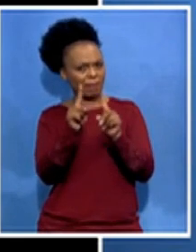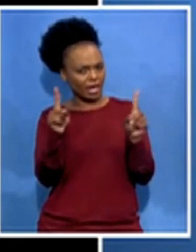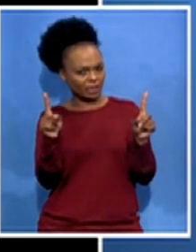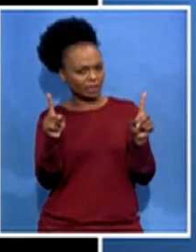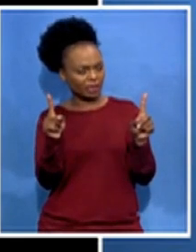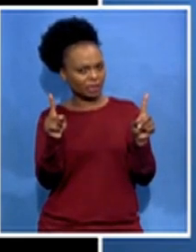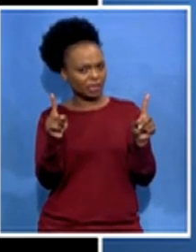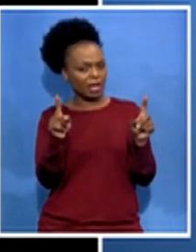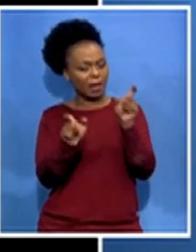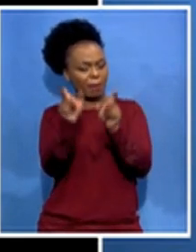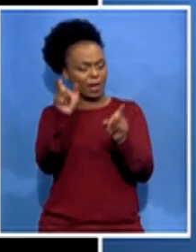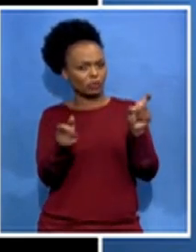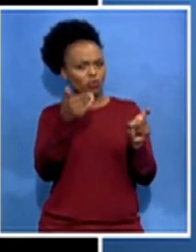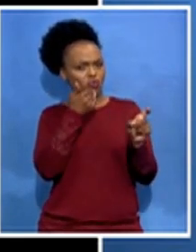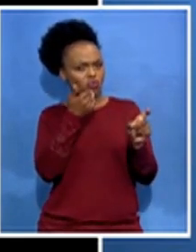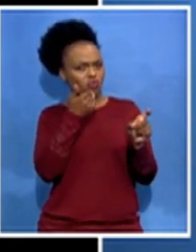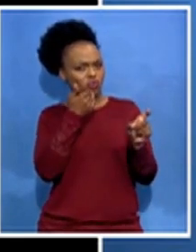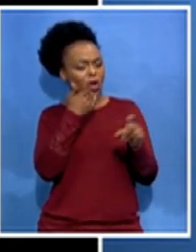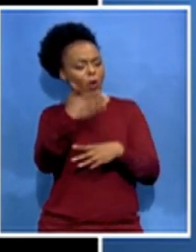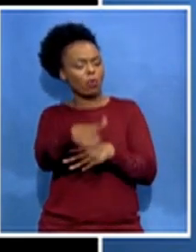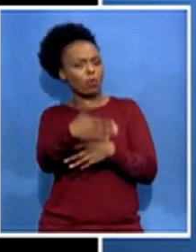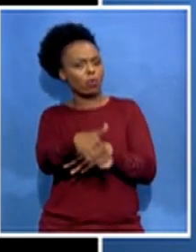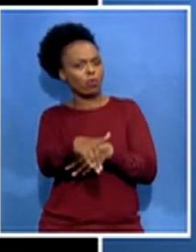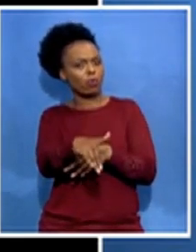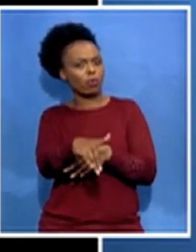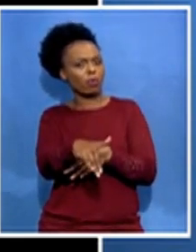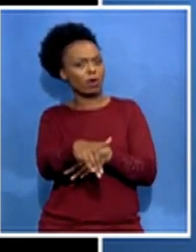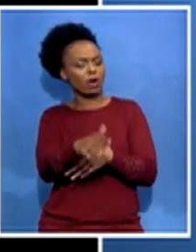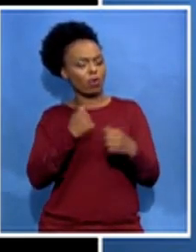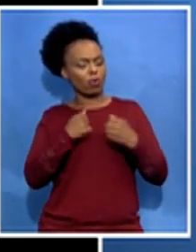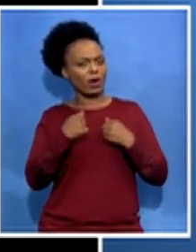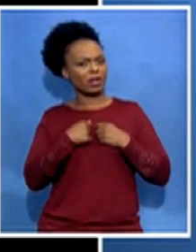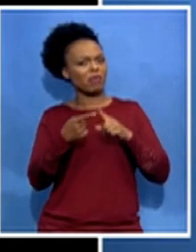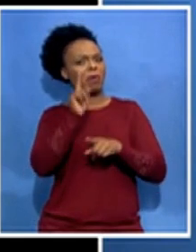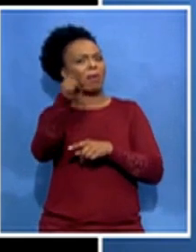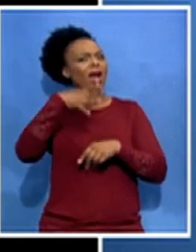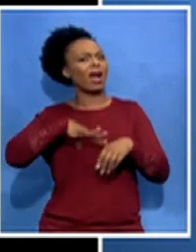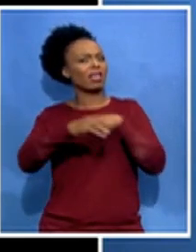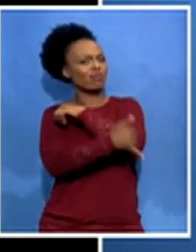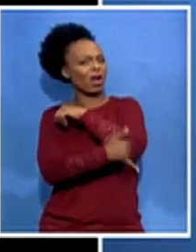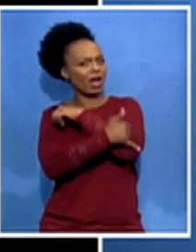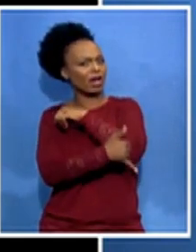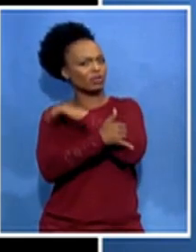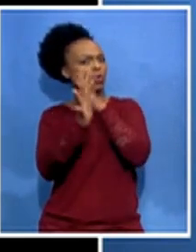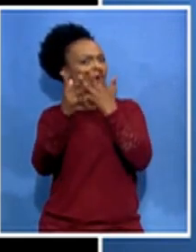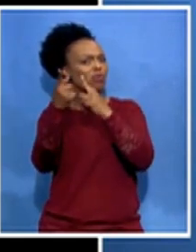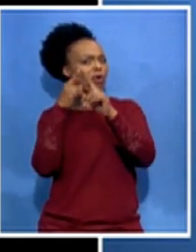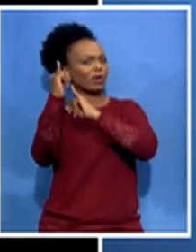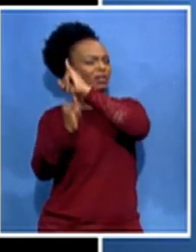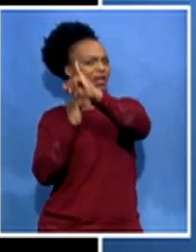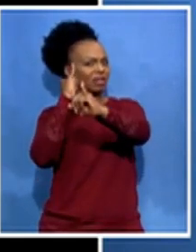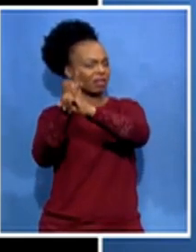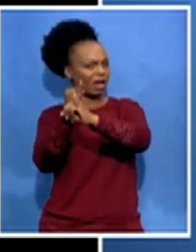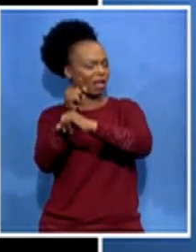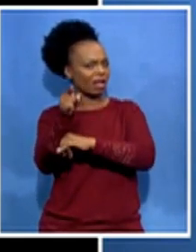rwanda who are in neighboring countries or abroad international community like europe in particular in